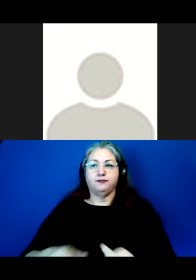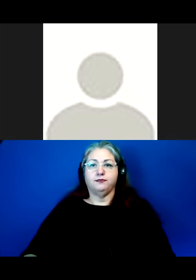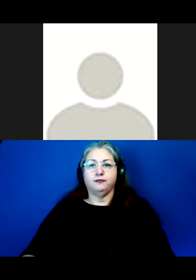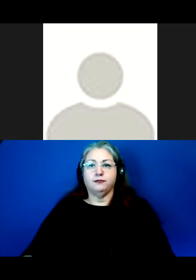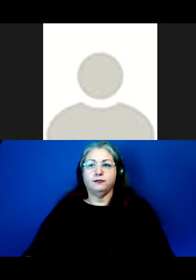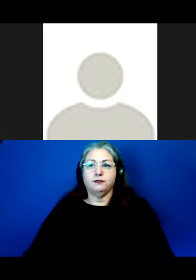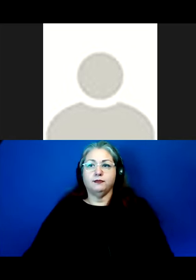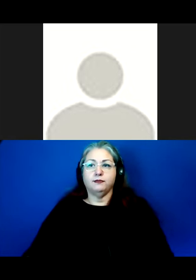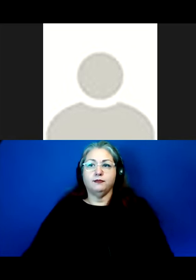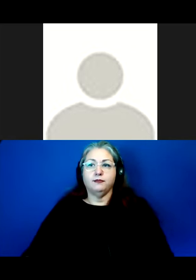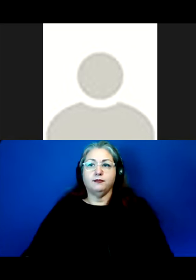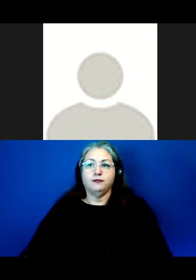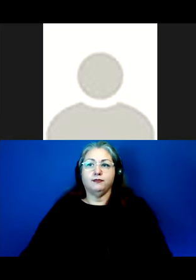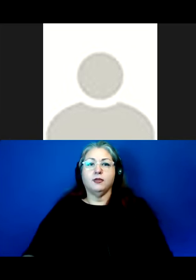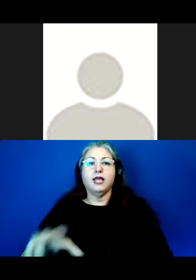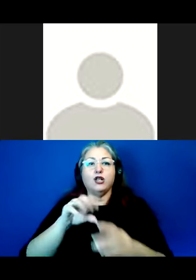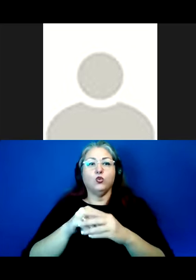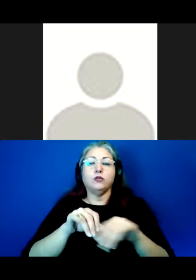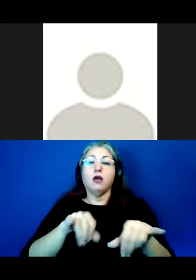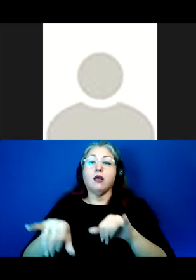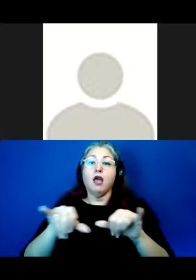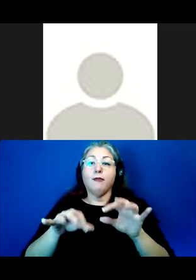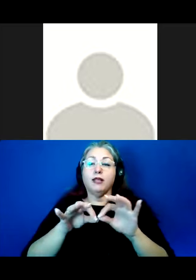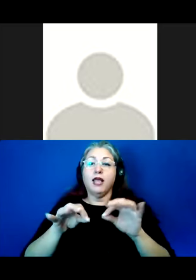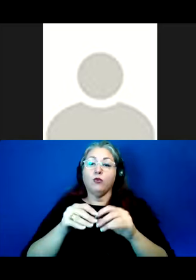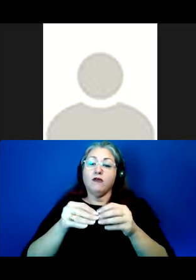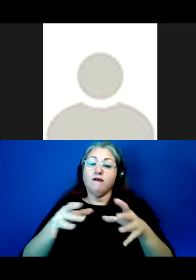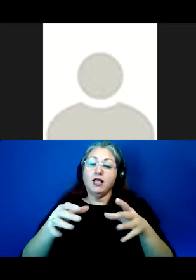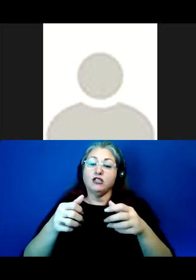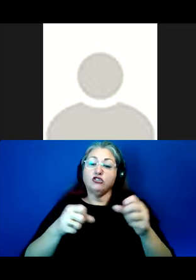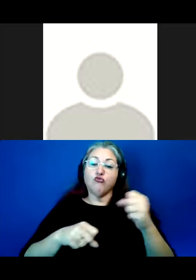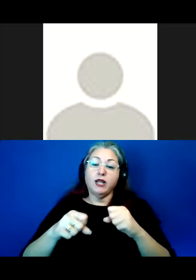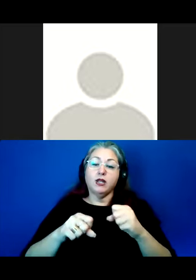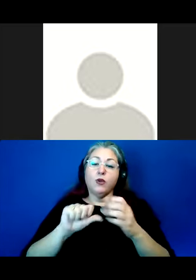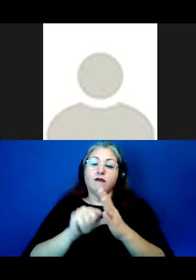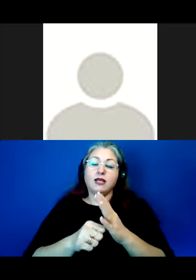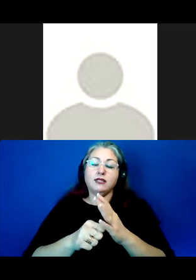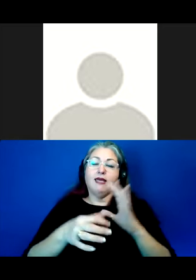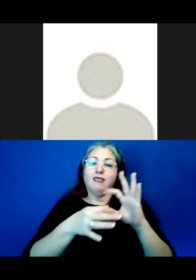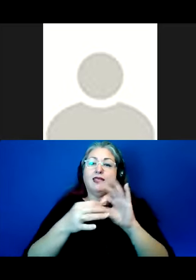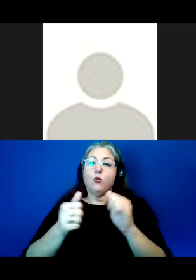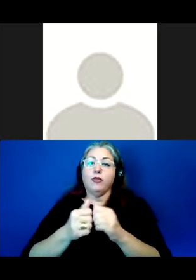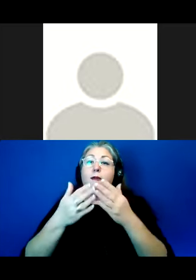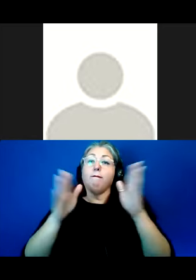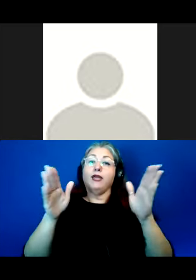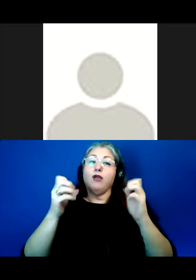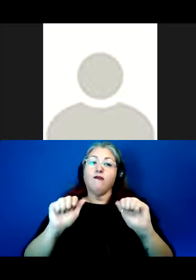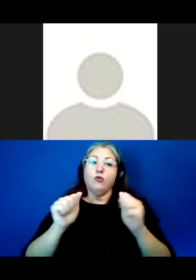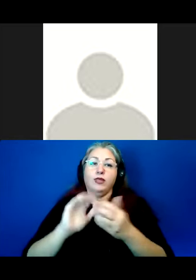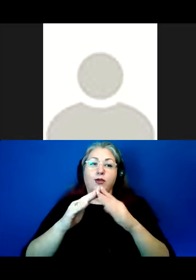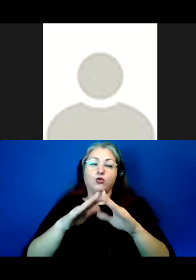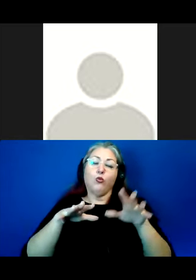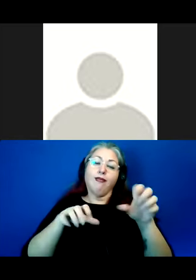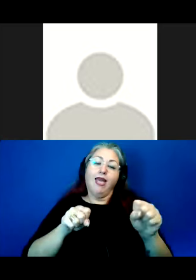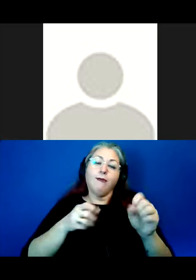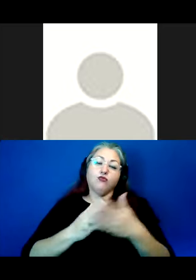Language reclamation includes common language revitalization strategies, but emphasizes their link to broader efforts by a community to claim its right to